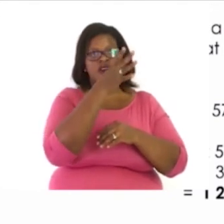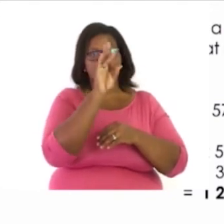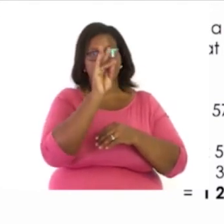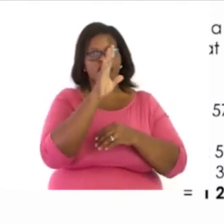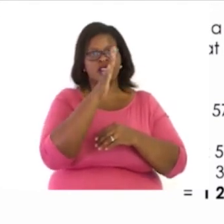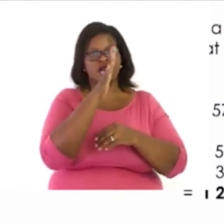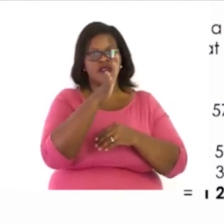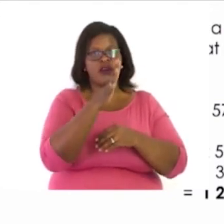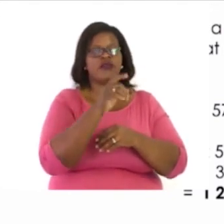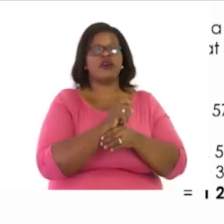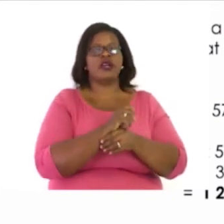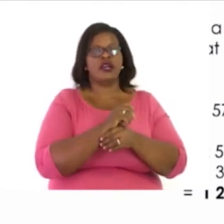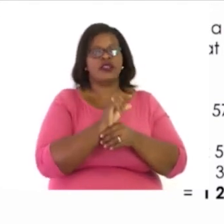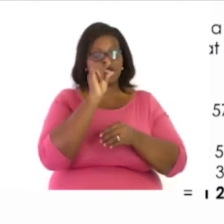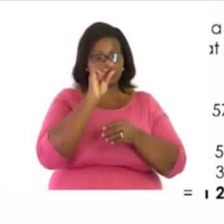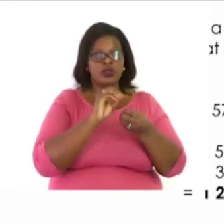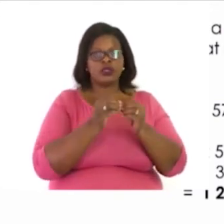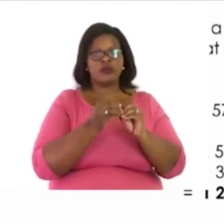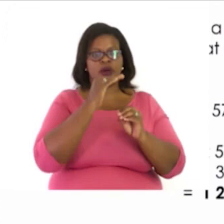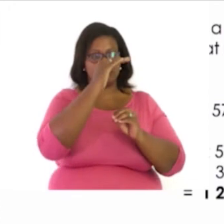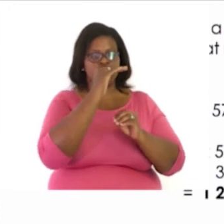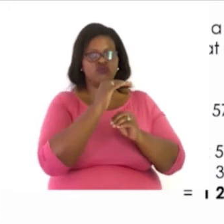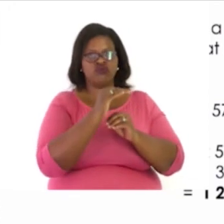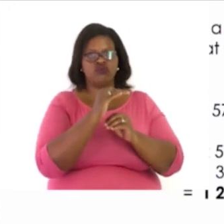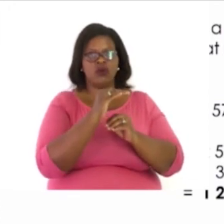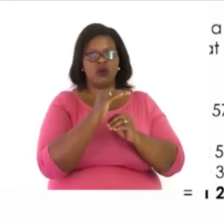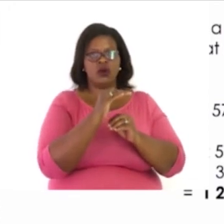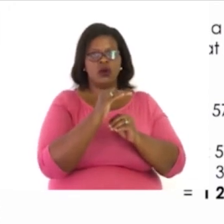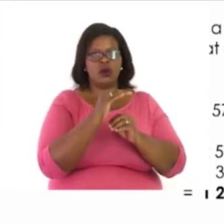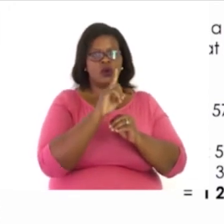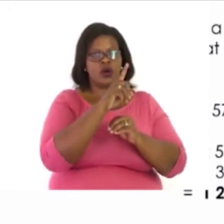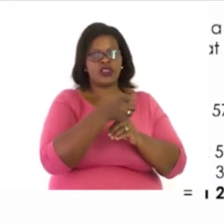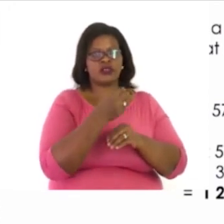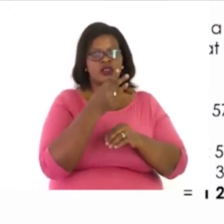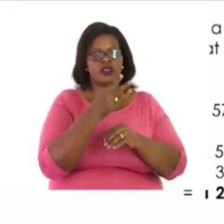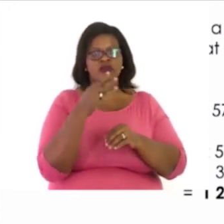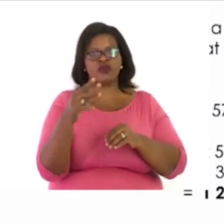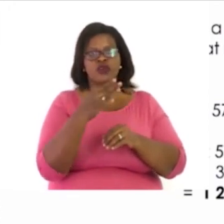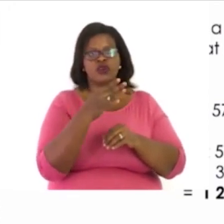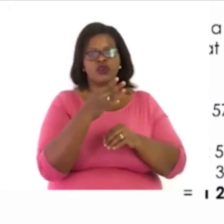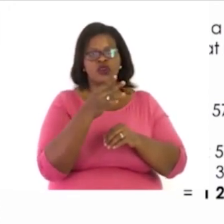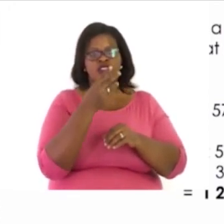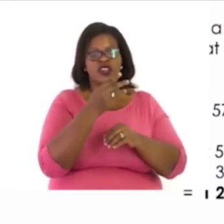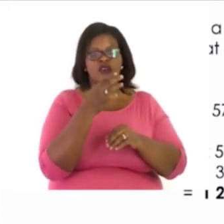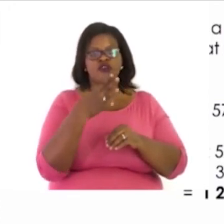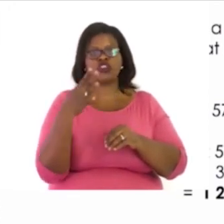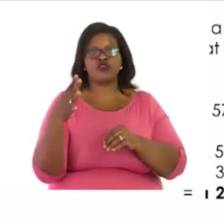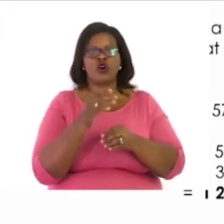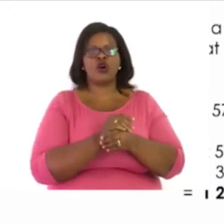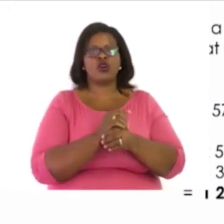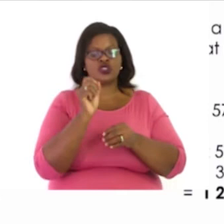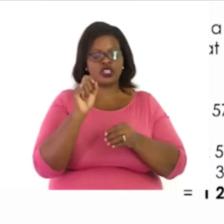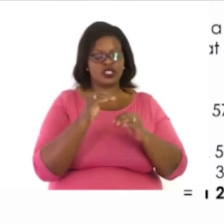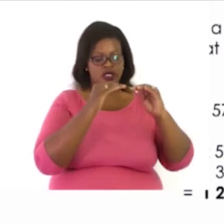The small number, 1,344 is written at the